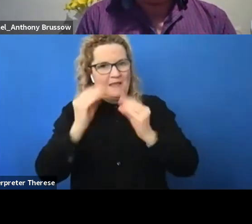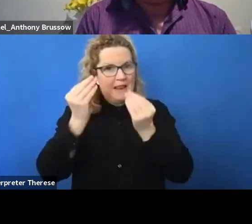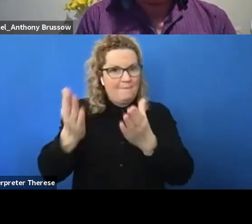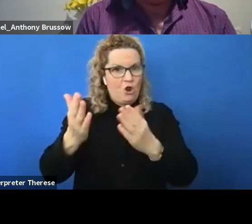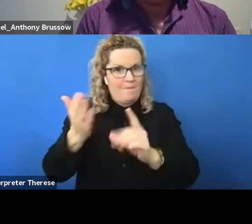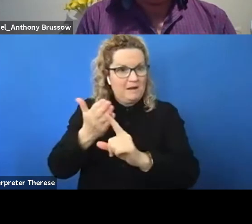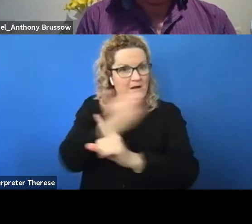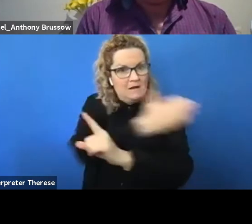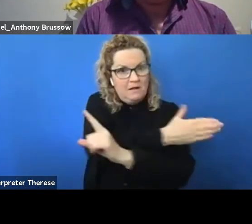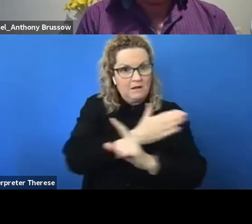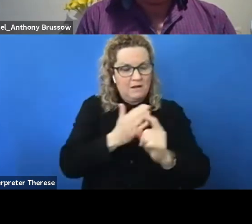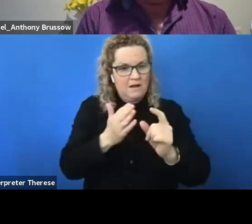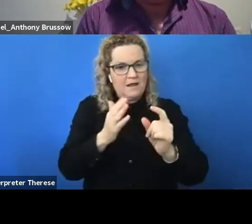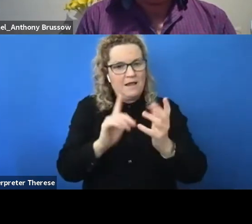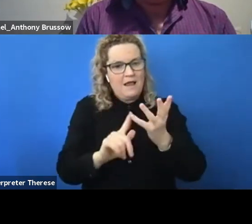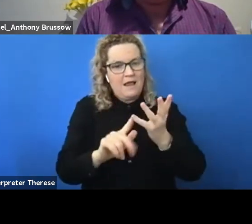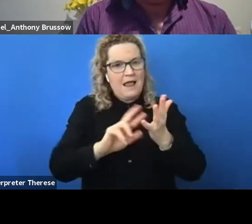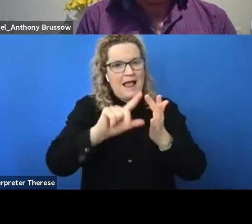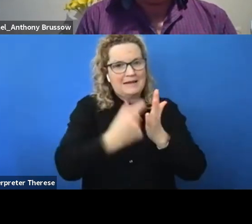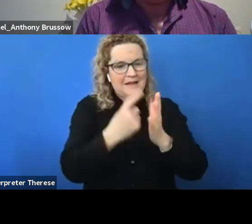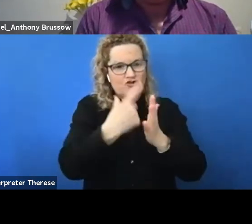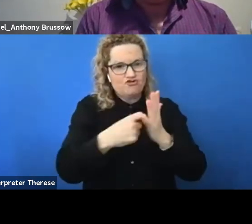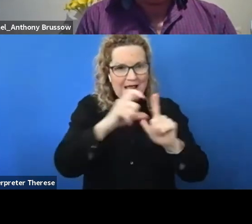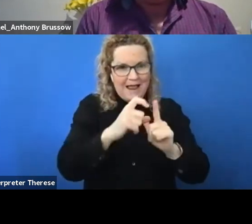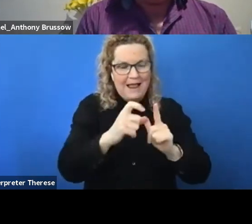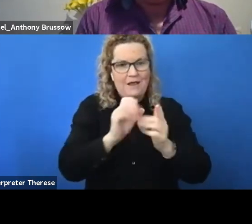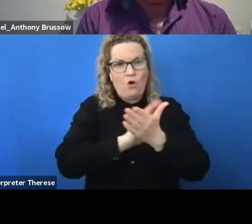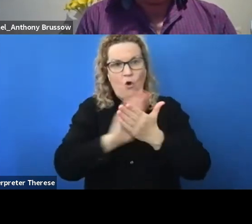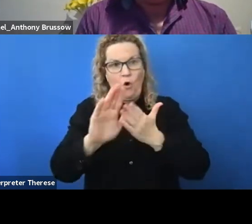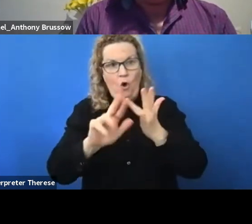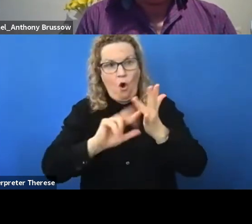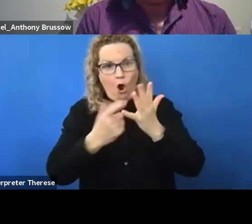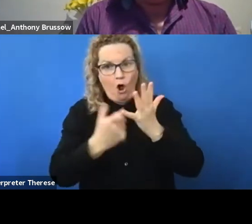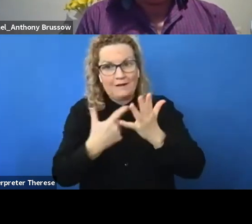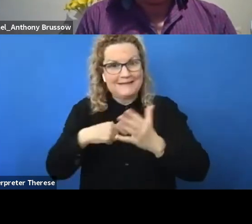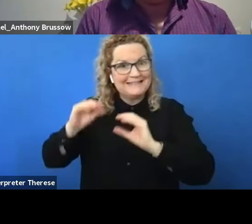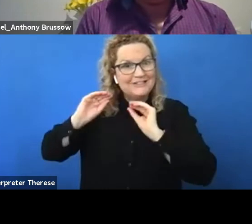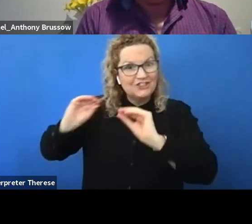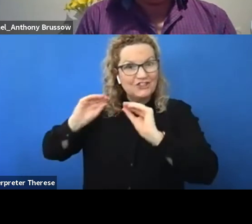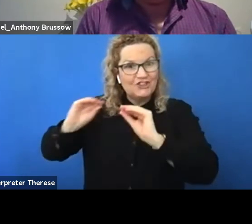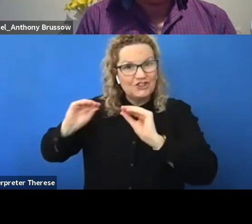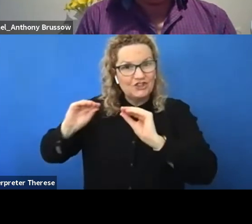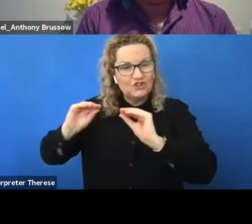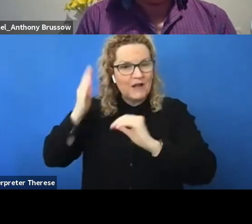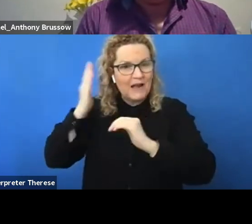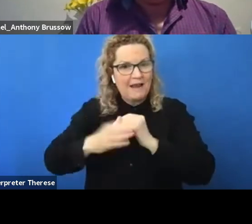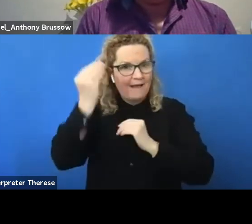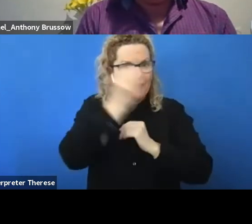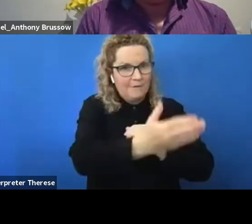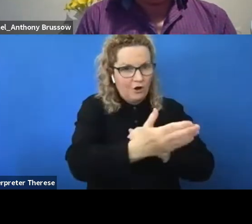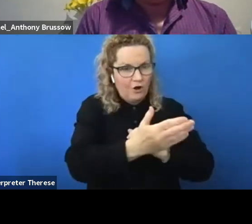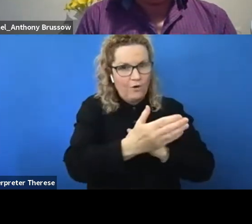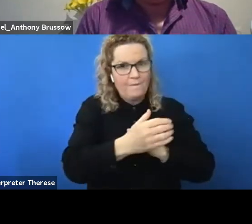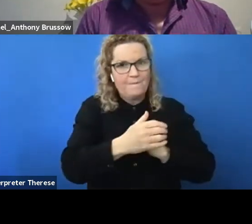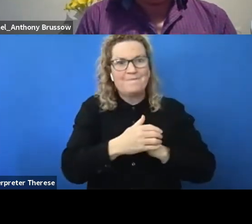undergraduate honours and already been teaching there by that point. So during that period, what didn't work for me